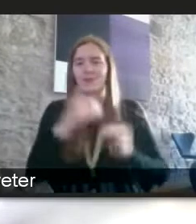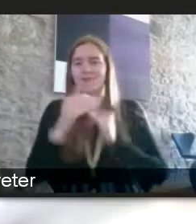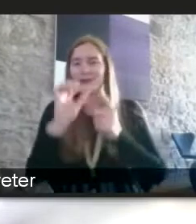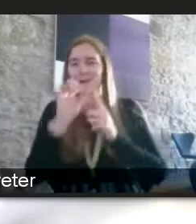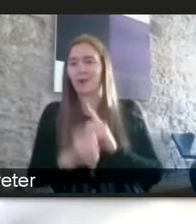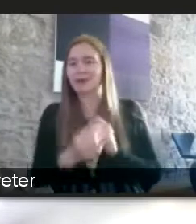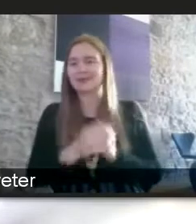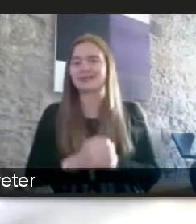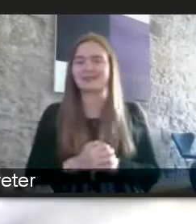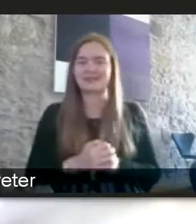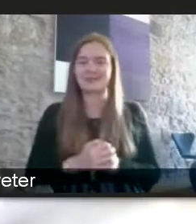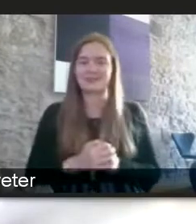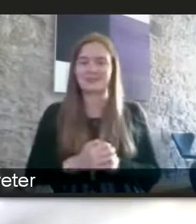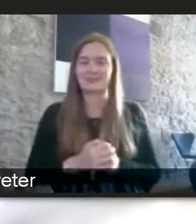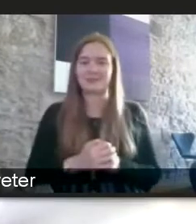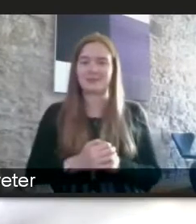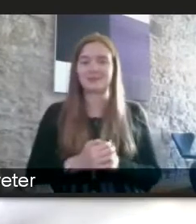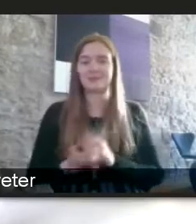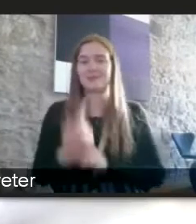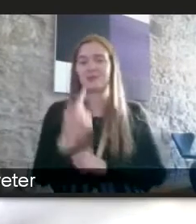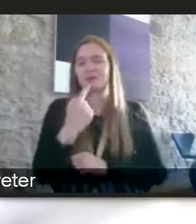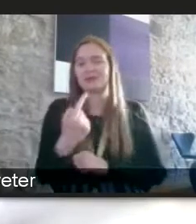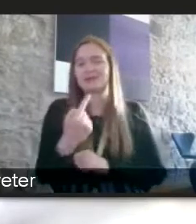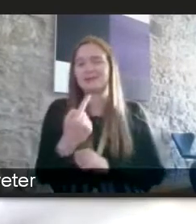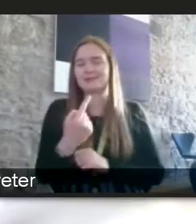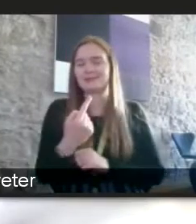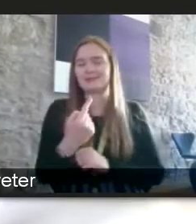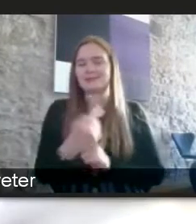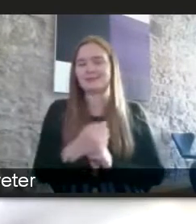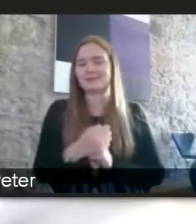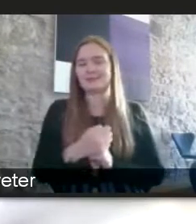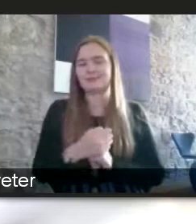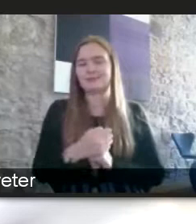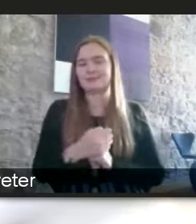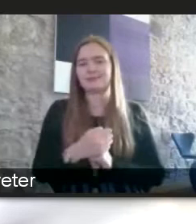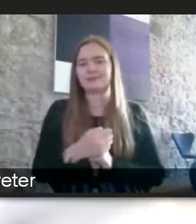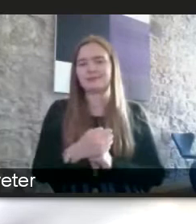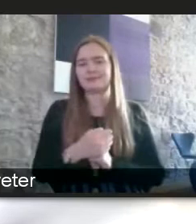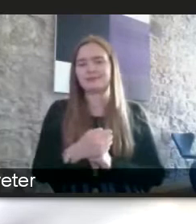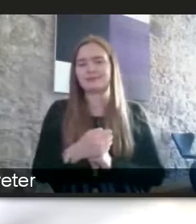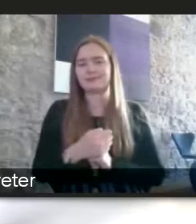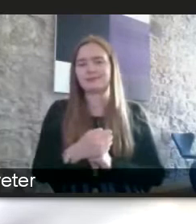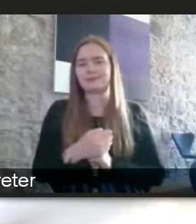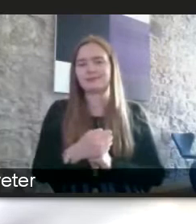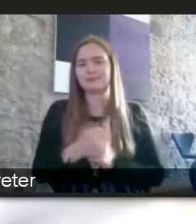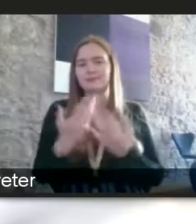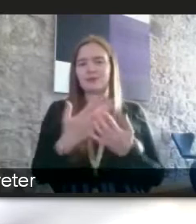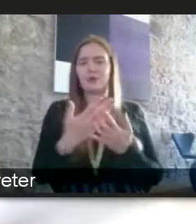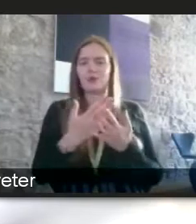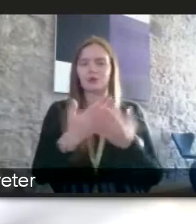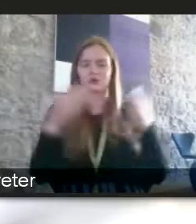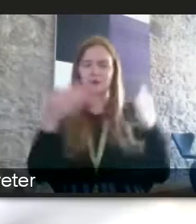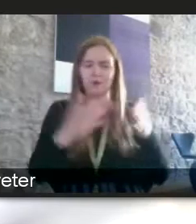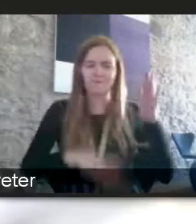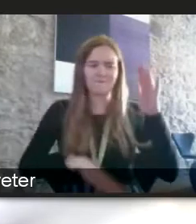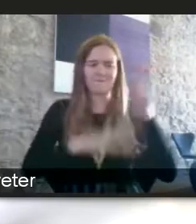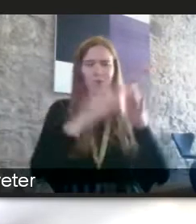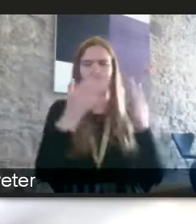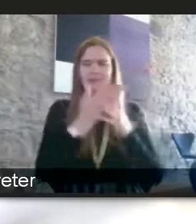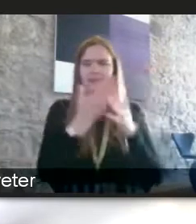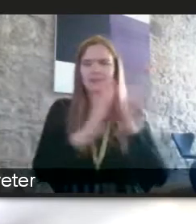um well i would say that you know let's try and move away from trying to make everything fully accessible fully inclusive